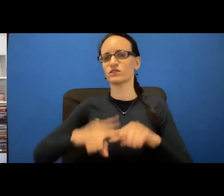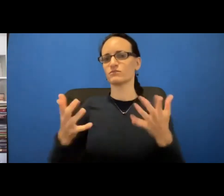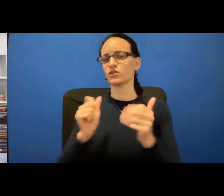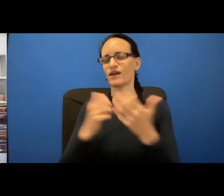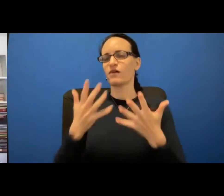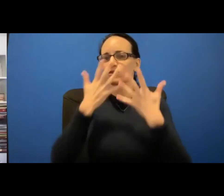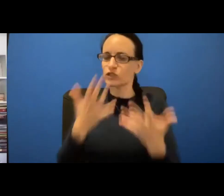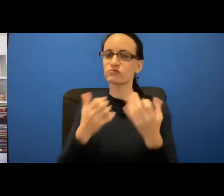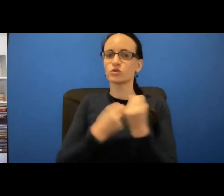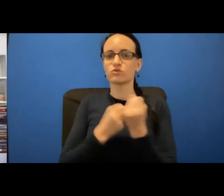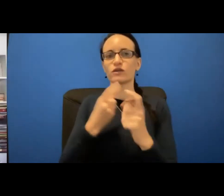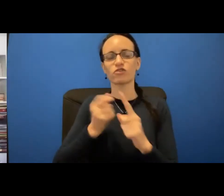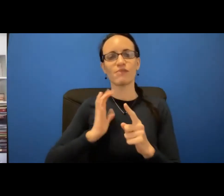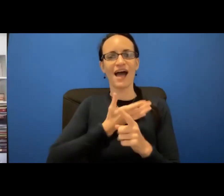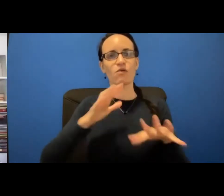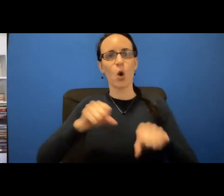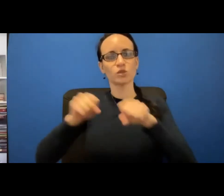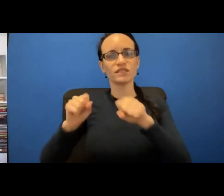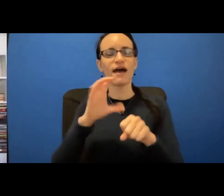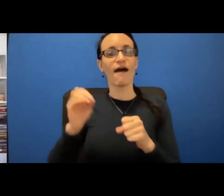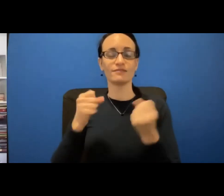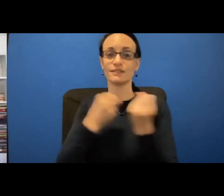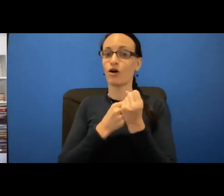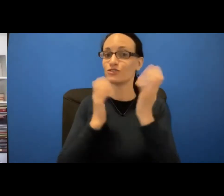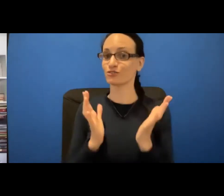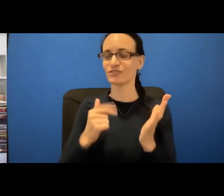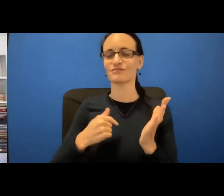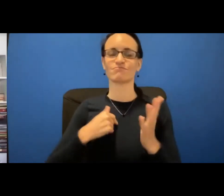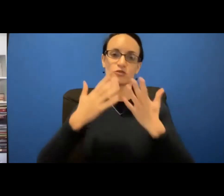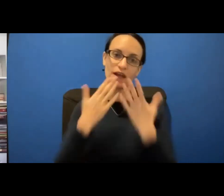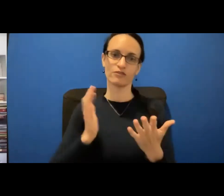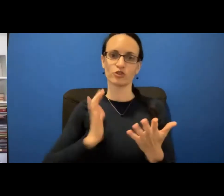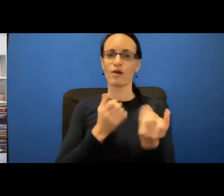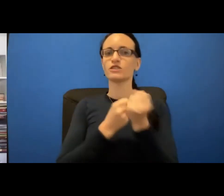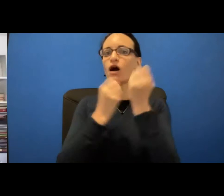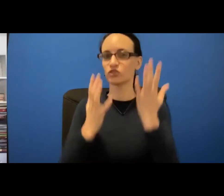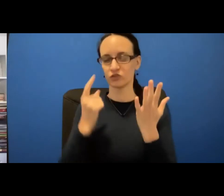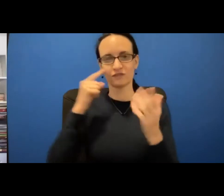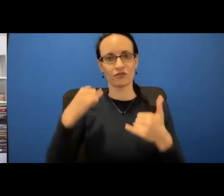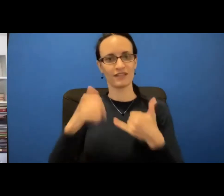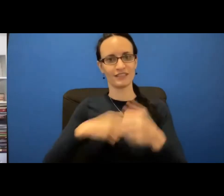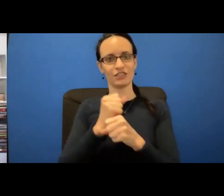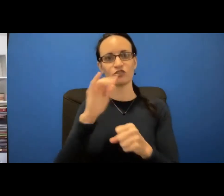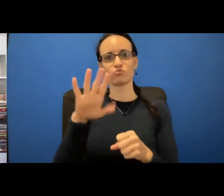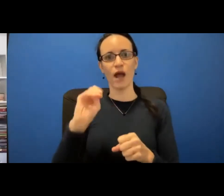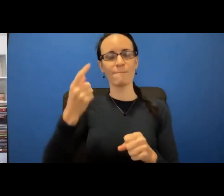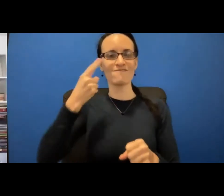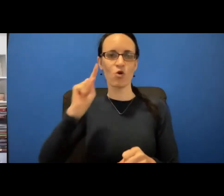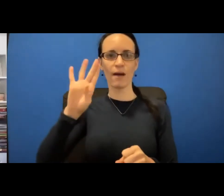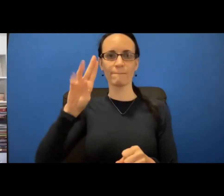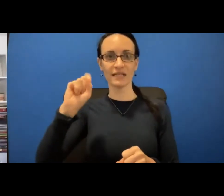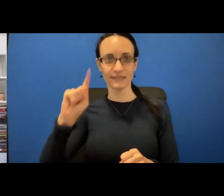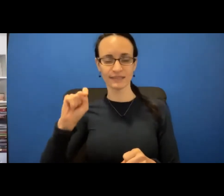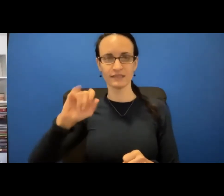support of our hostesses and sponsors I'm especially grateful to our sponsors for this year's Brehm for the Bust Judith